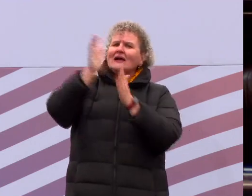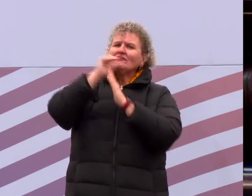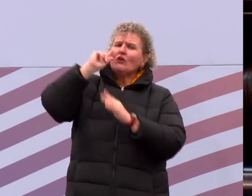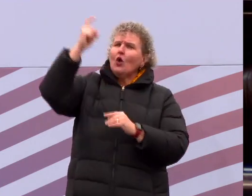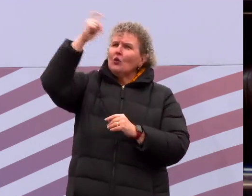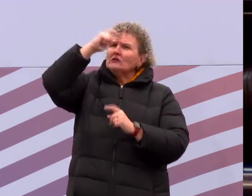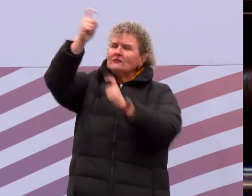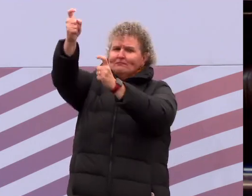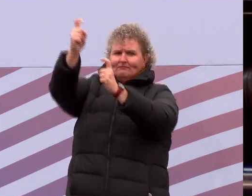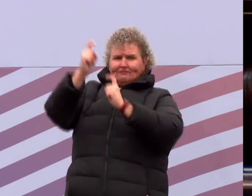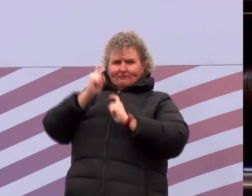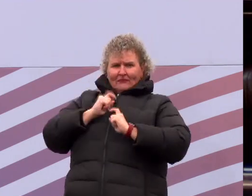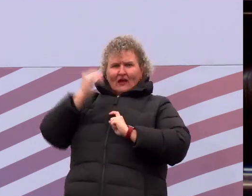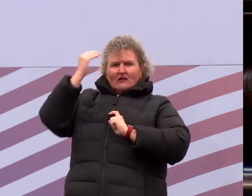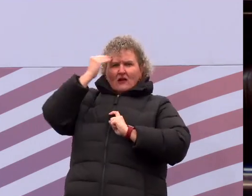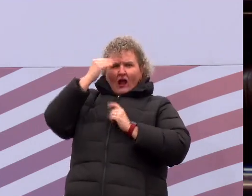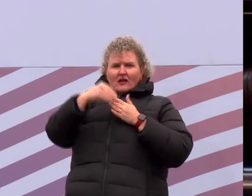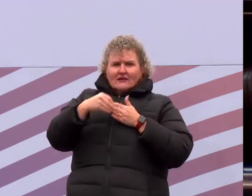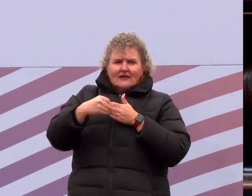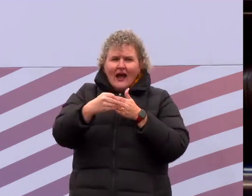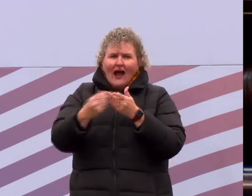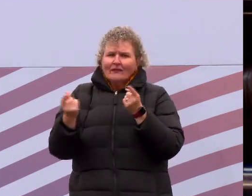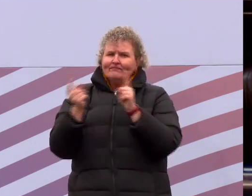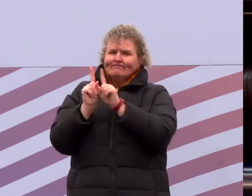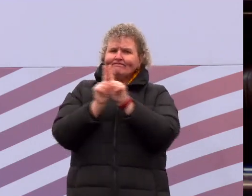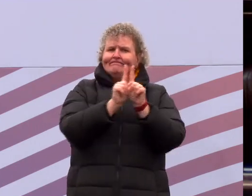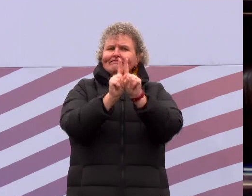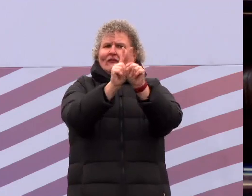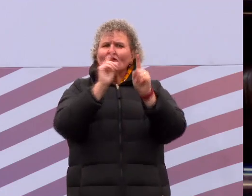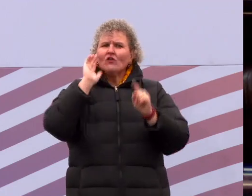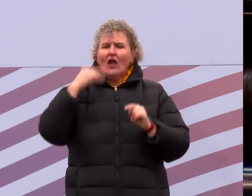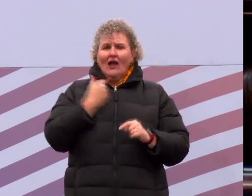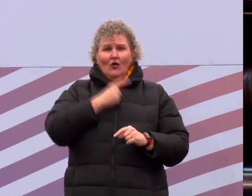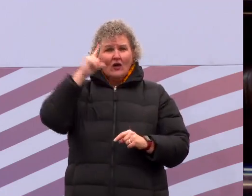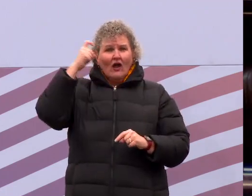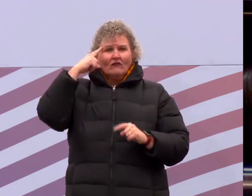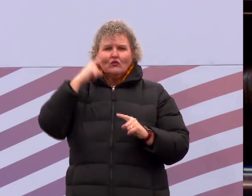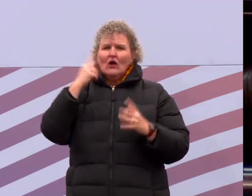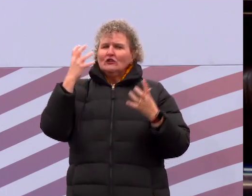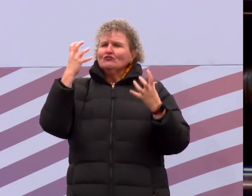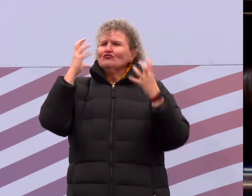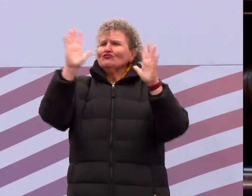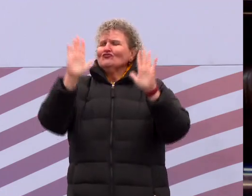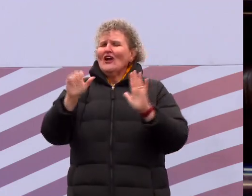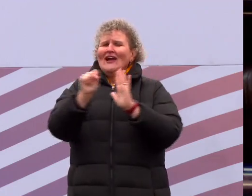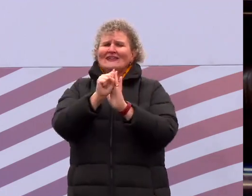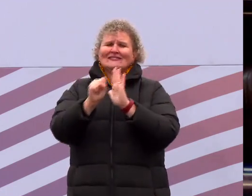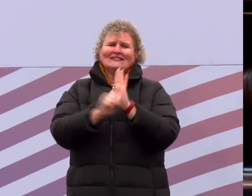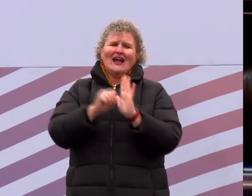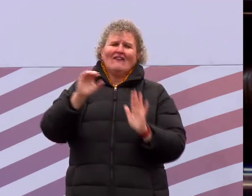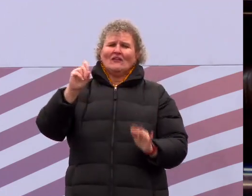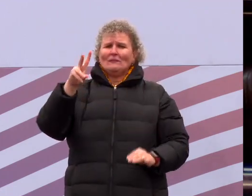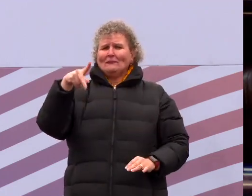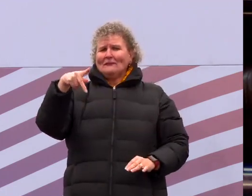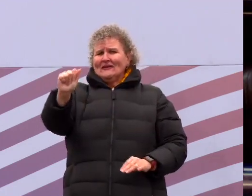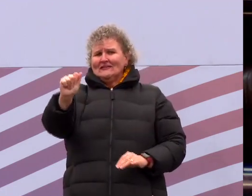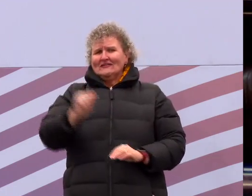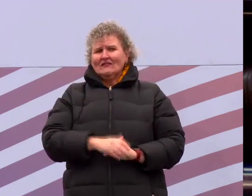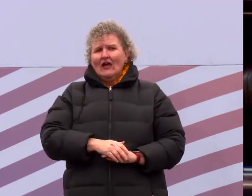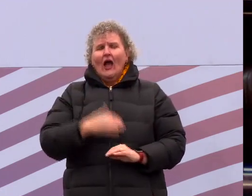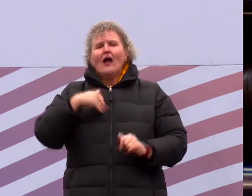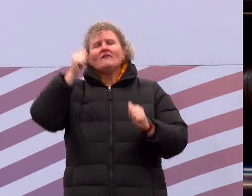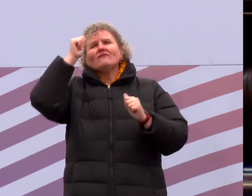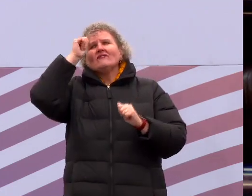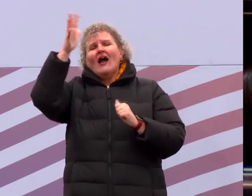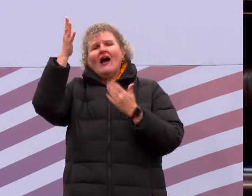lead beside our governor this great state called Pennsylvania. Father, I pray for a double portion of your spirit